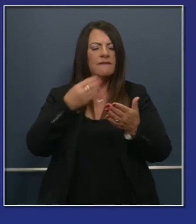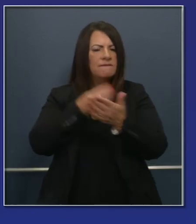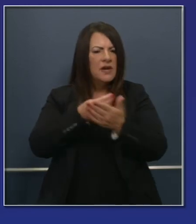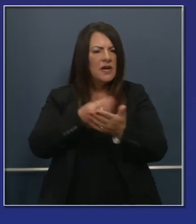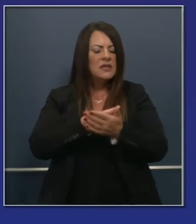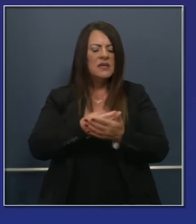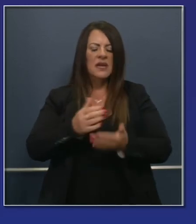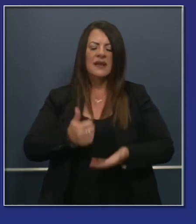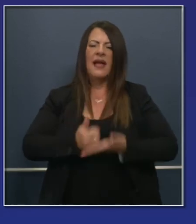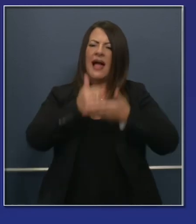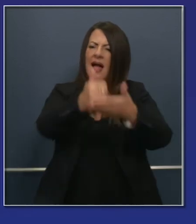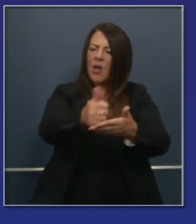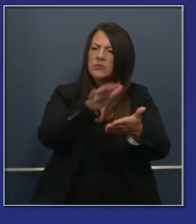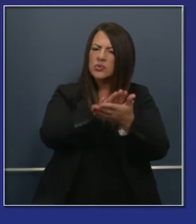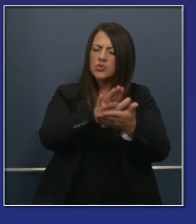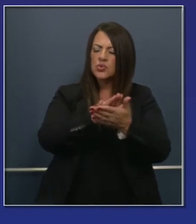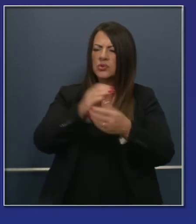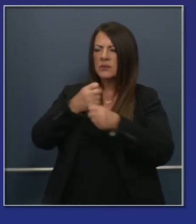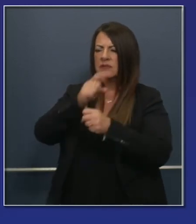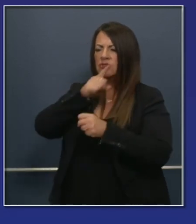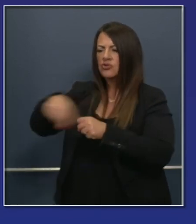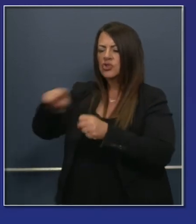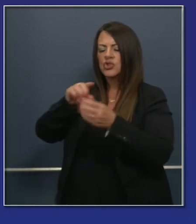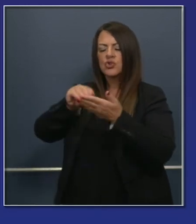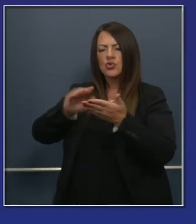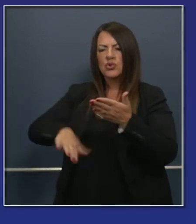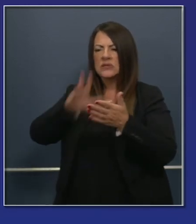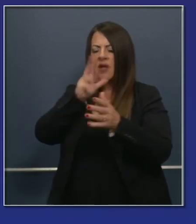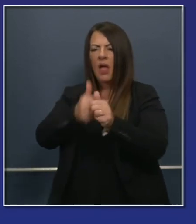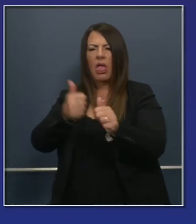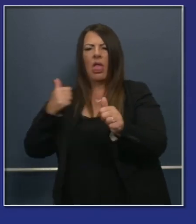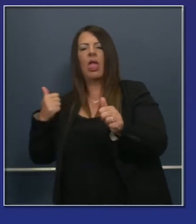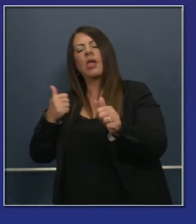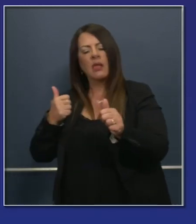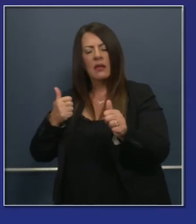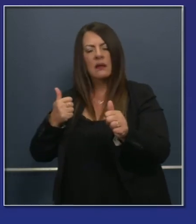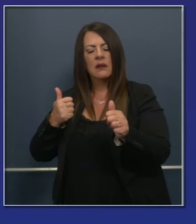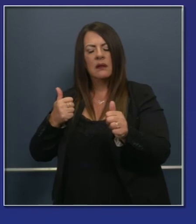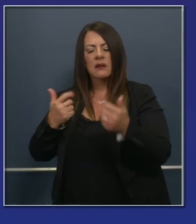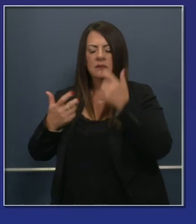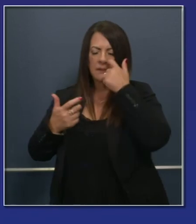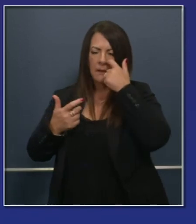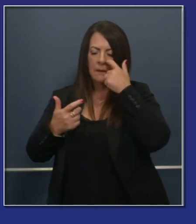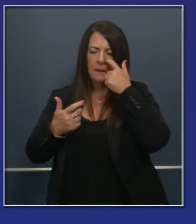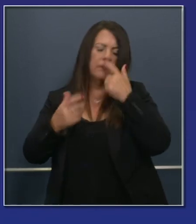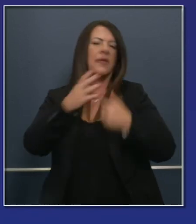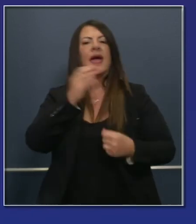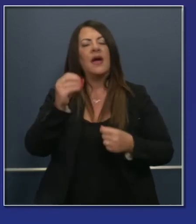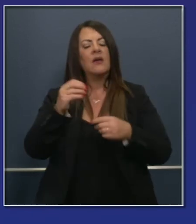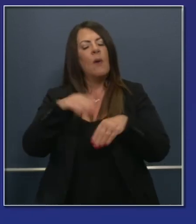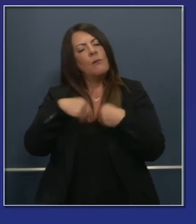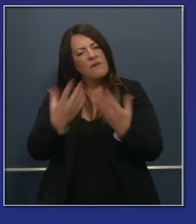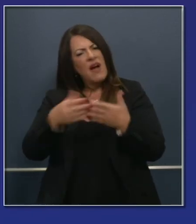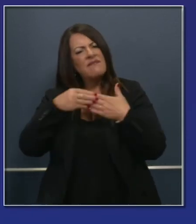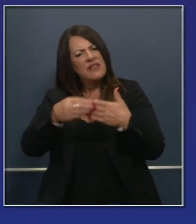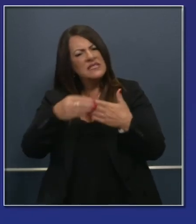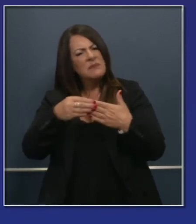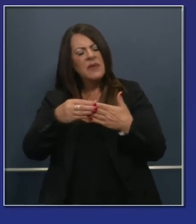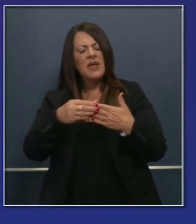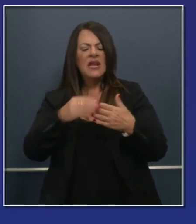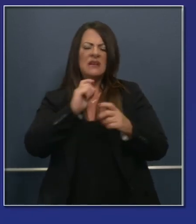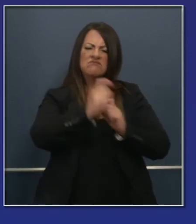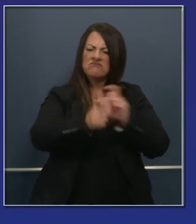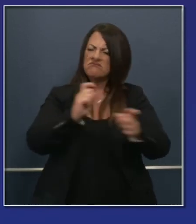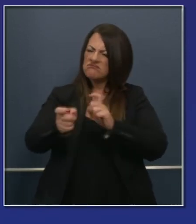loss despite other budgetary concerns. Flexibility that is needed for districts